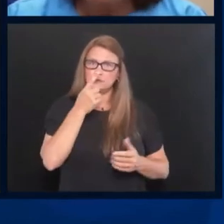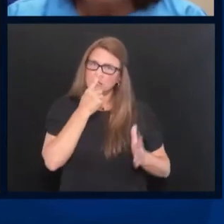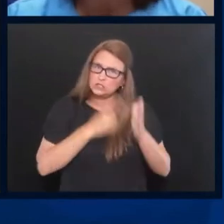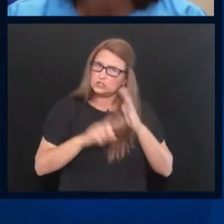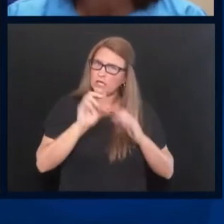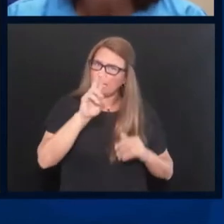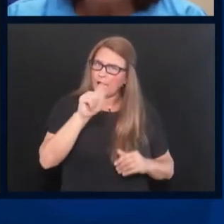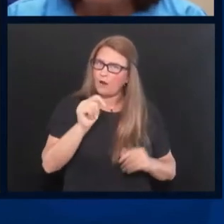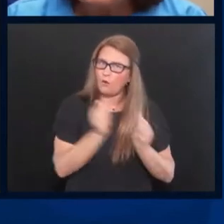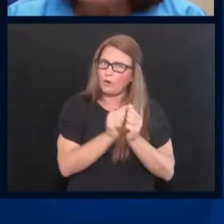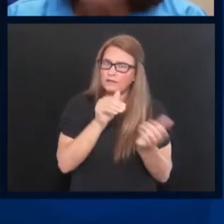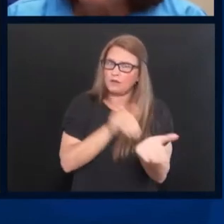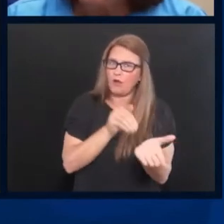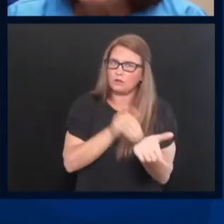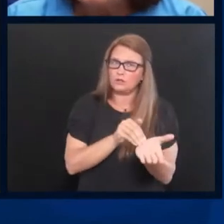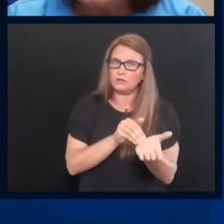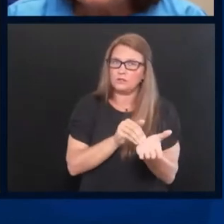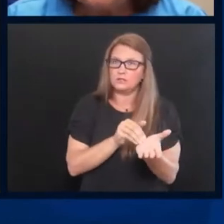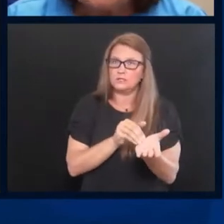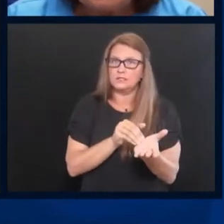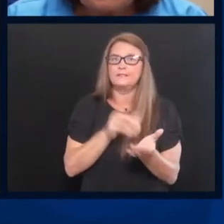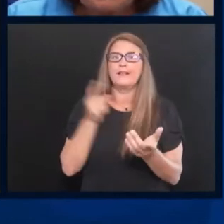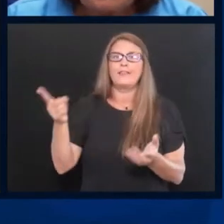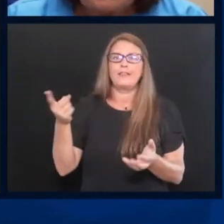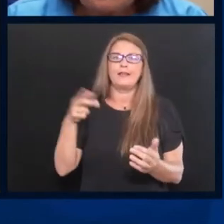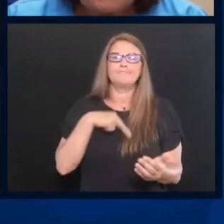And he did that and he was admitted.